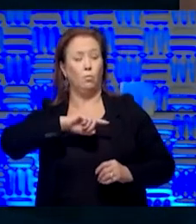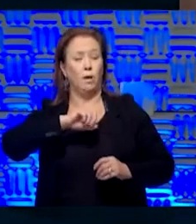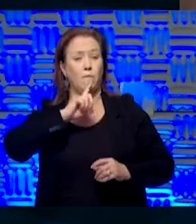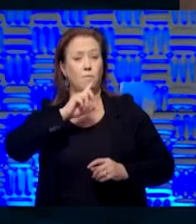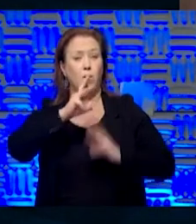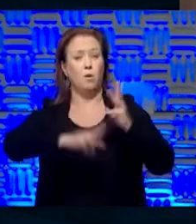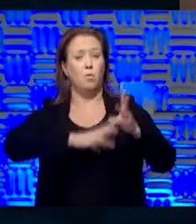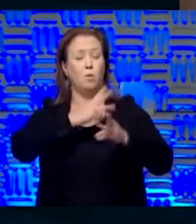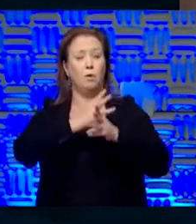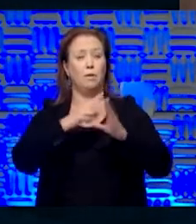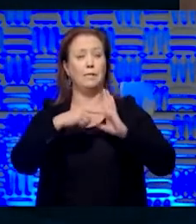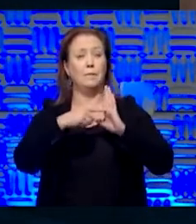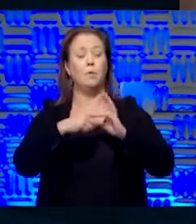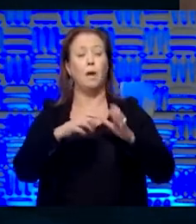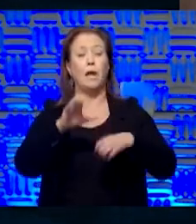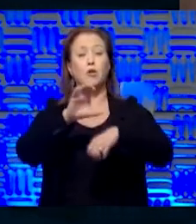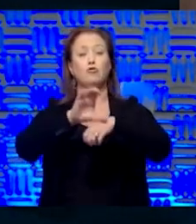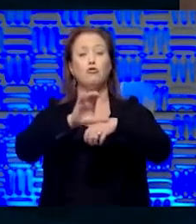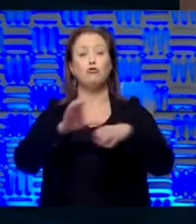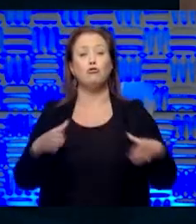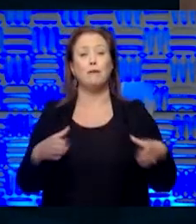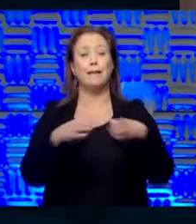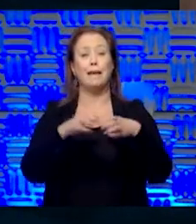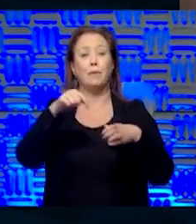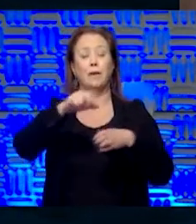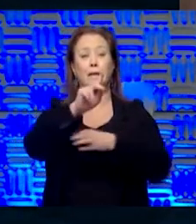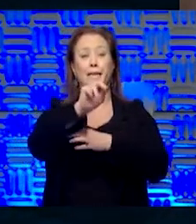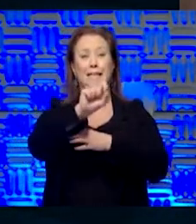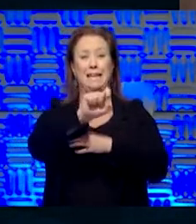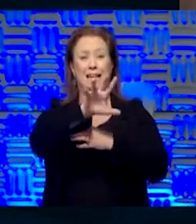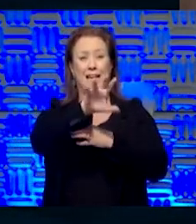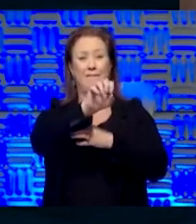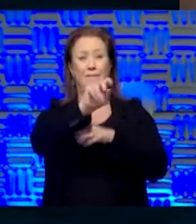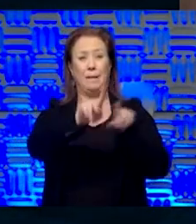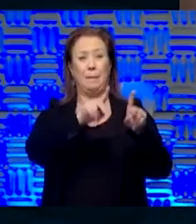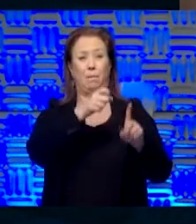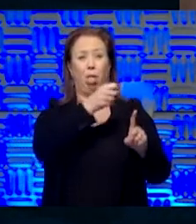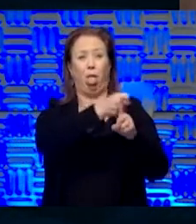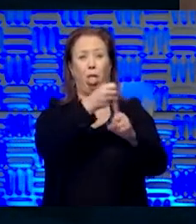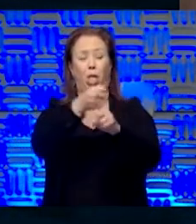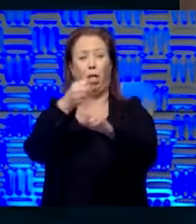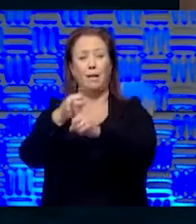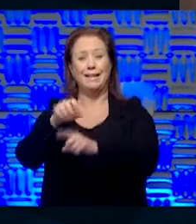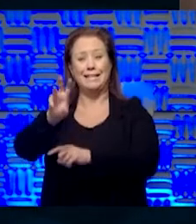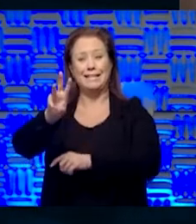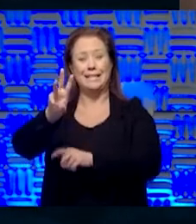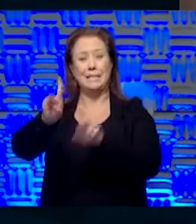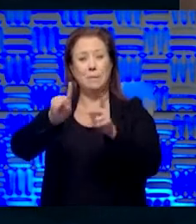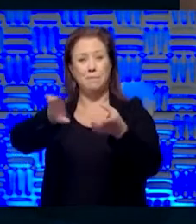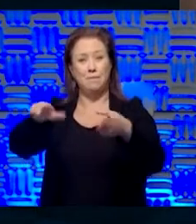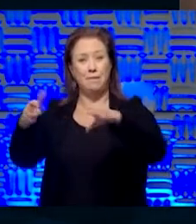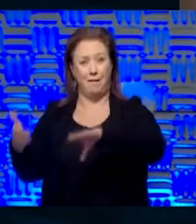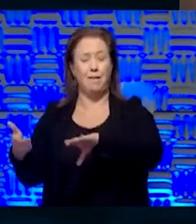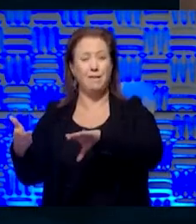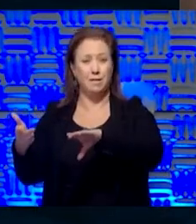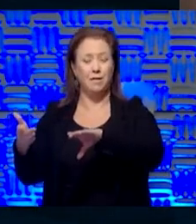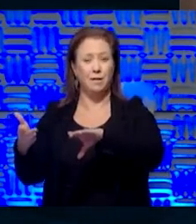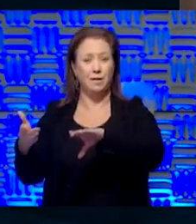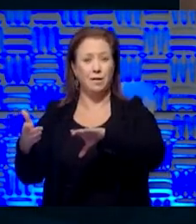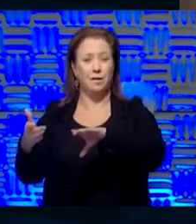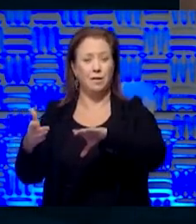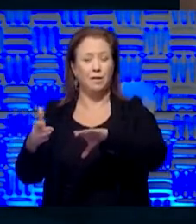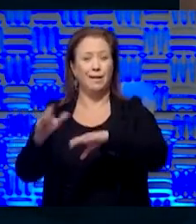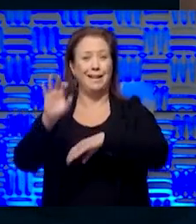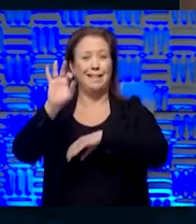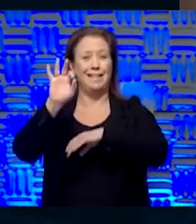church gathering here in Kansas that had 50 people infected, six deaths, and they went to